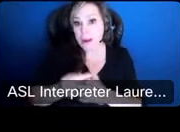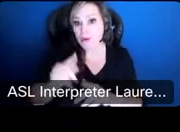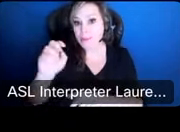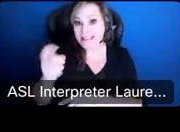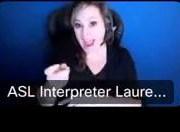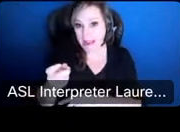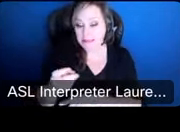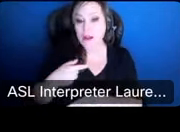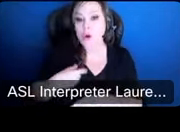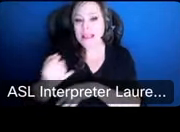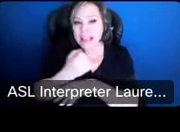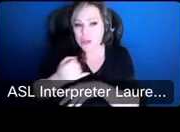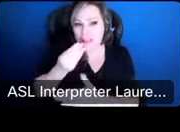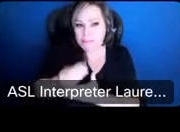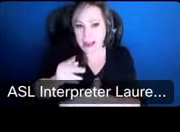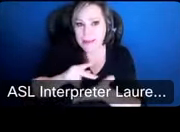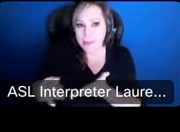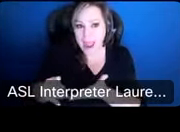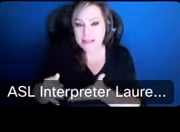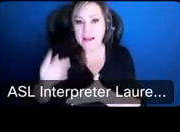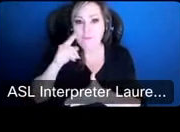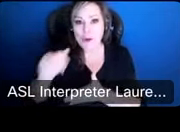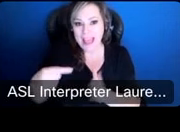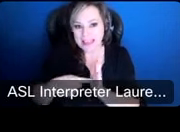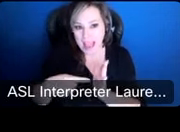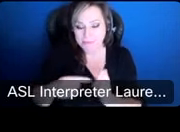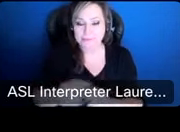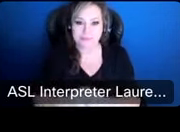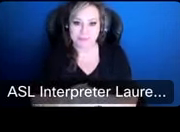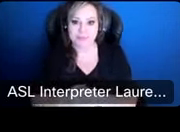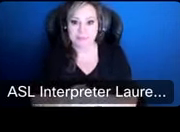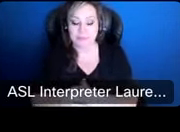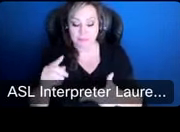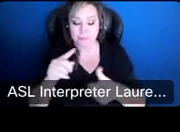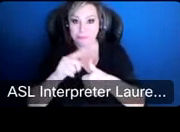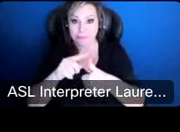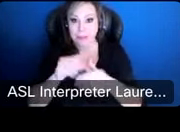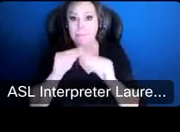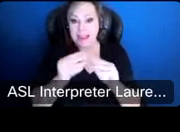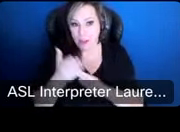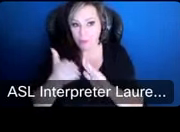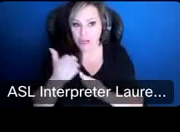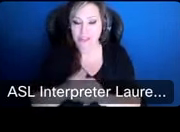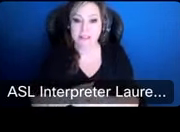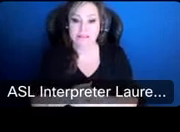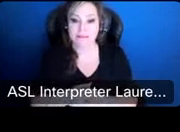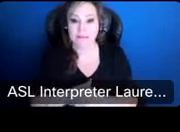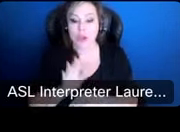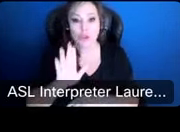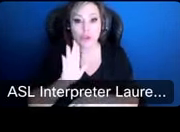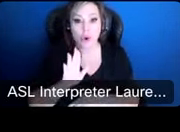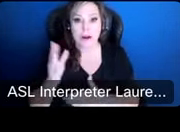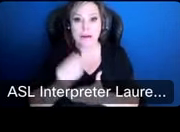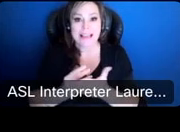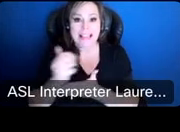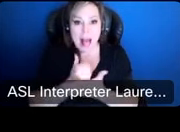sinking fund that pays back that debt and the final one is the maintenance and operation and that's your your salaries